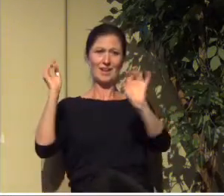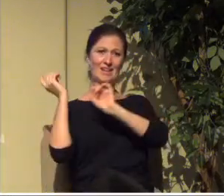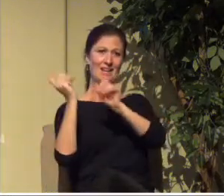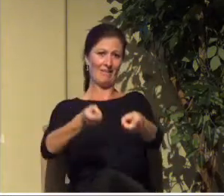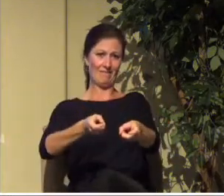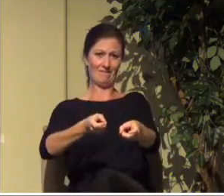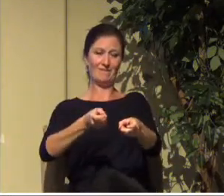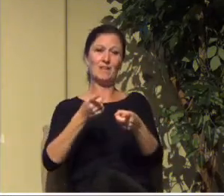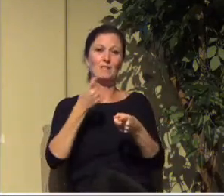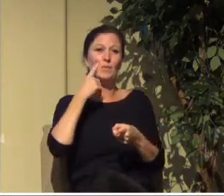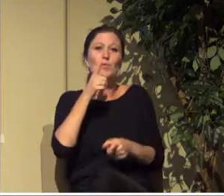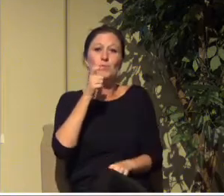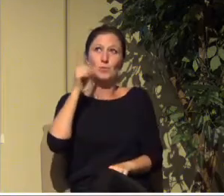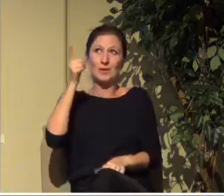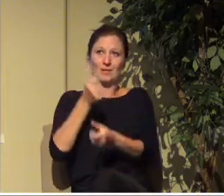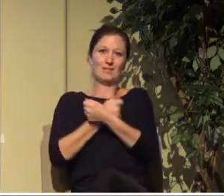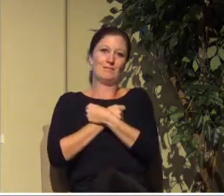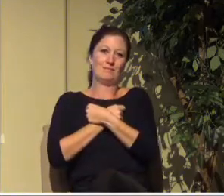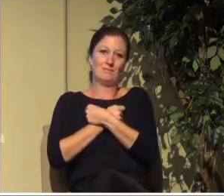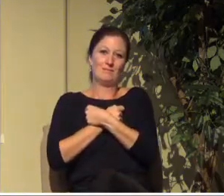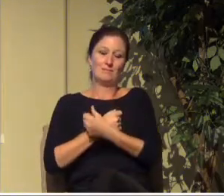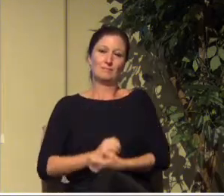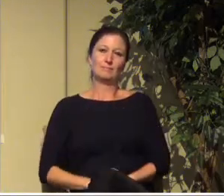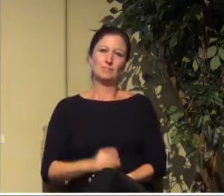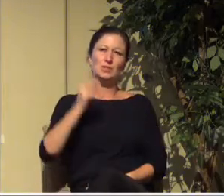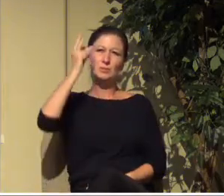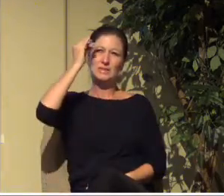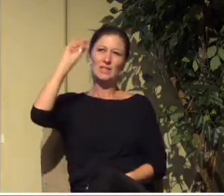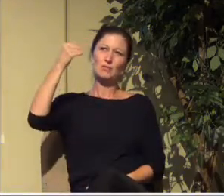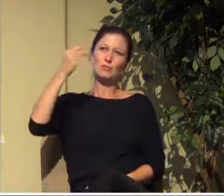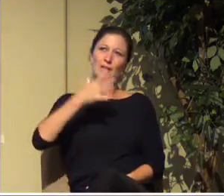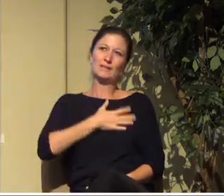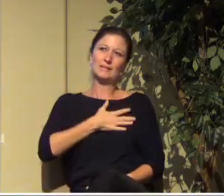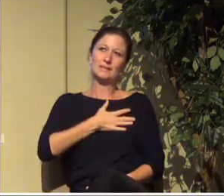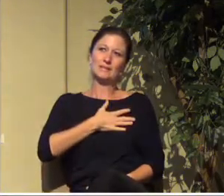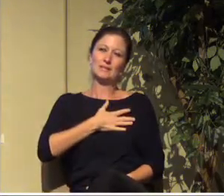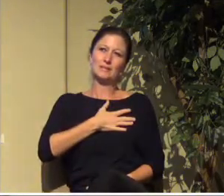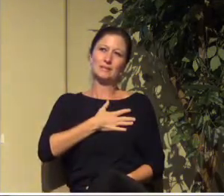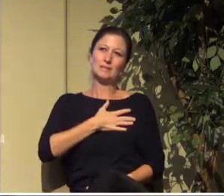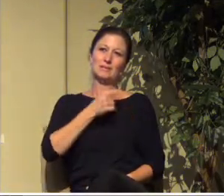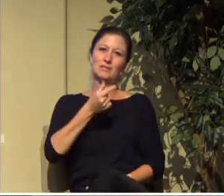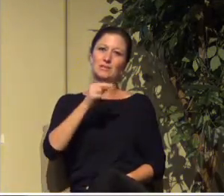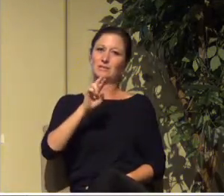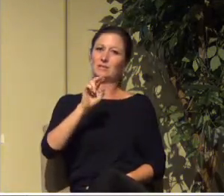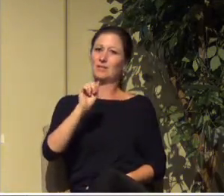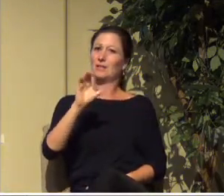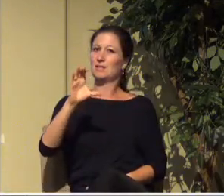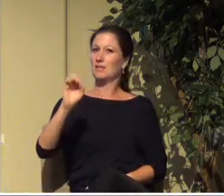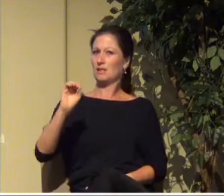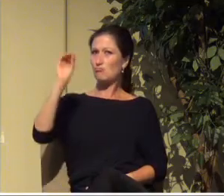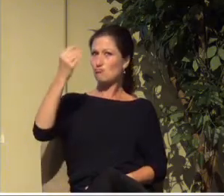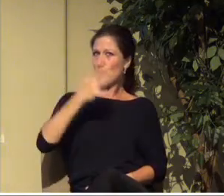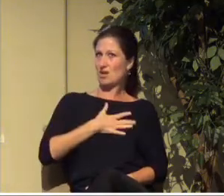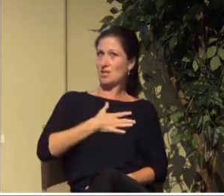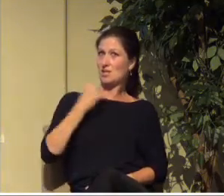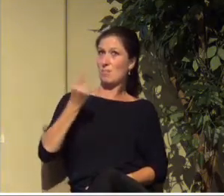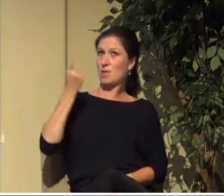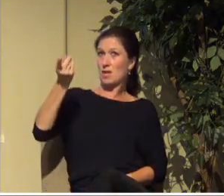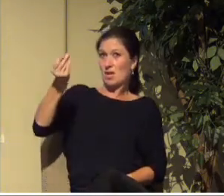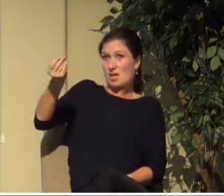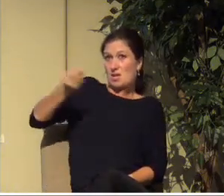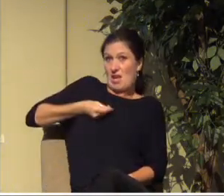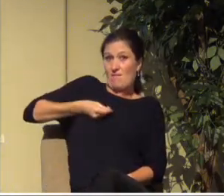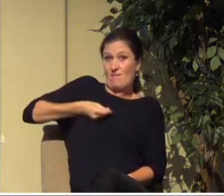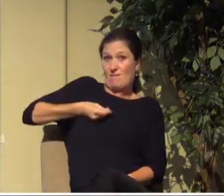When we think about grace, we often tend to think of grace as something that God gives us. Okay.